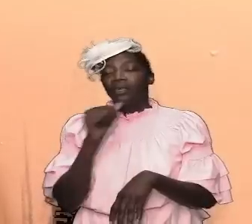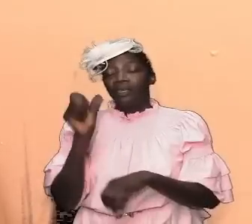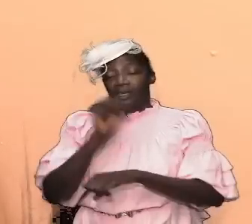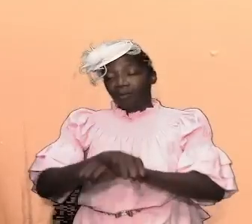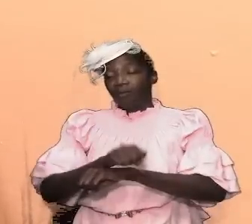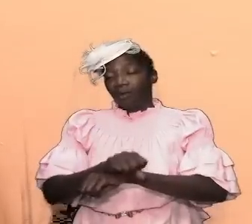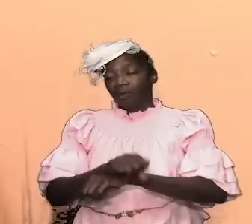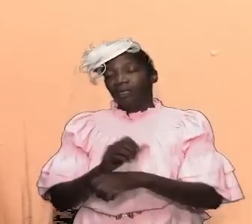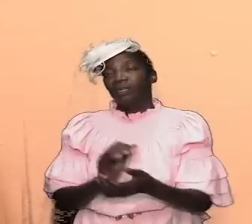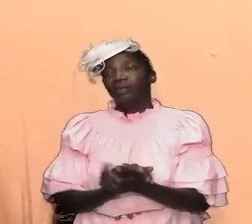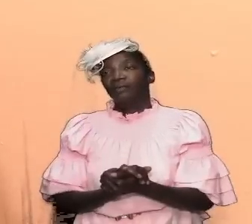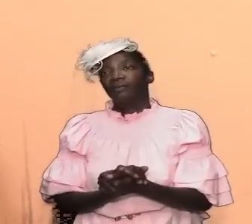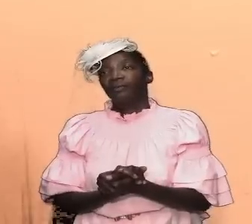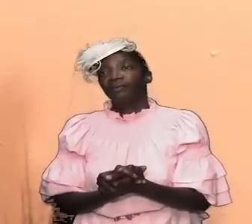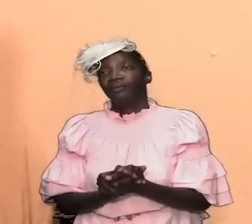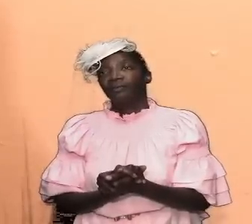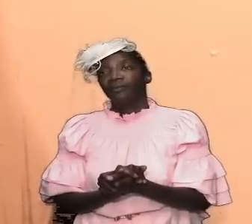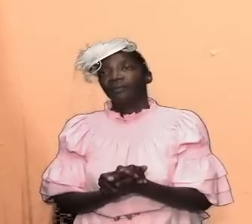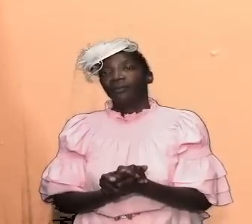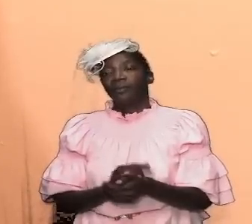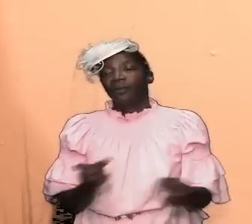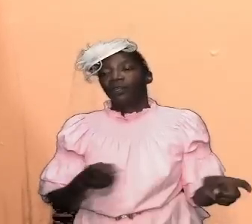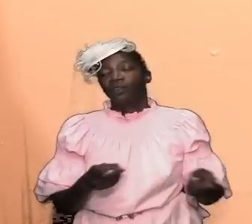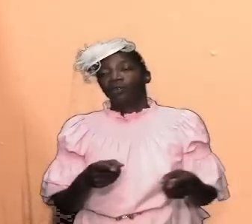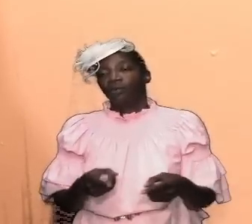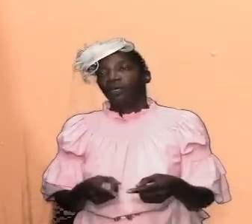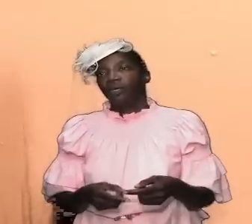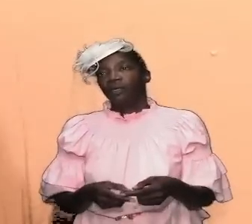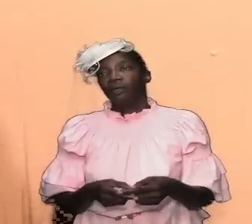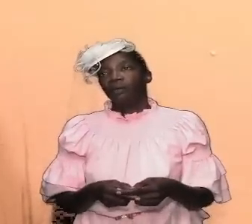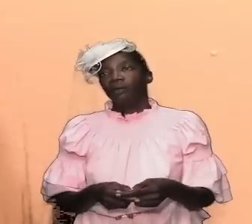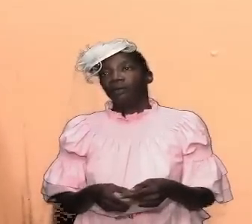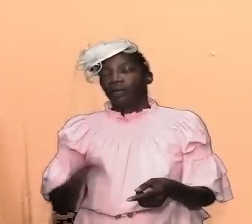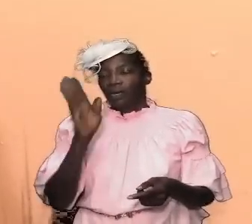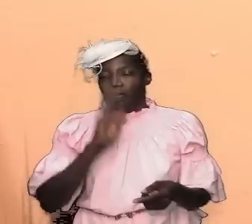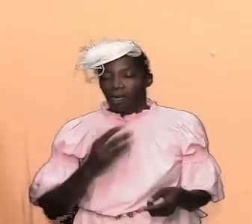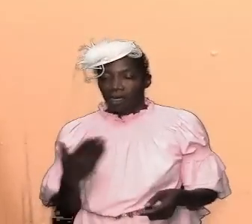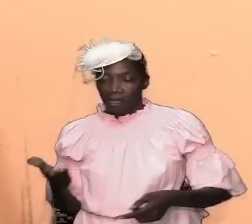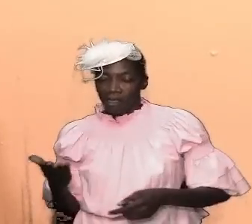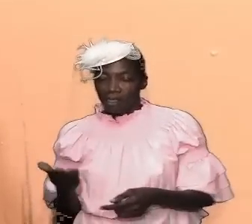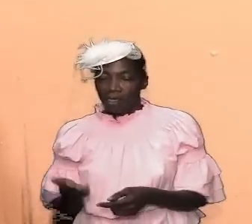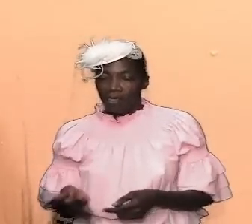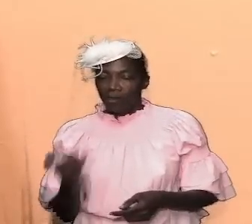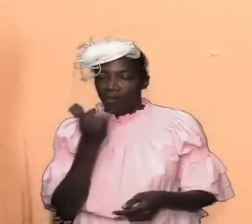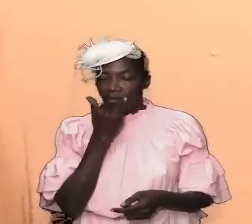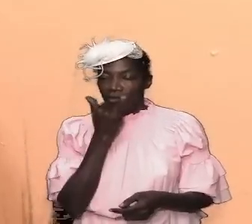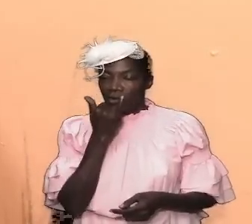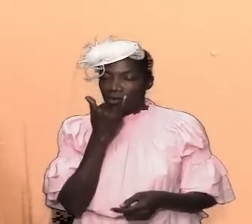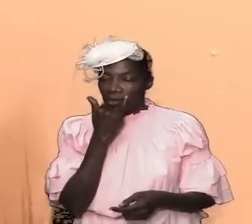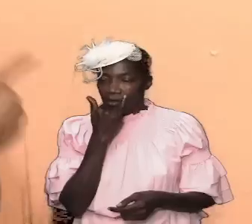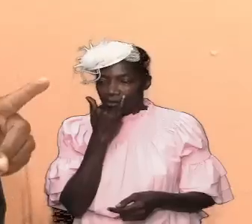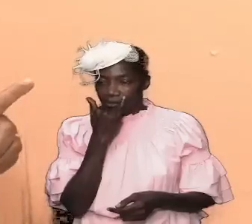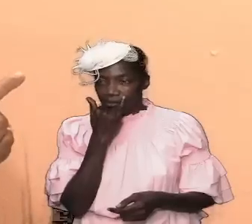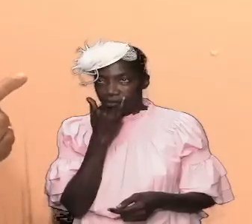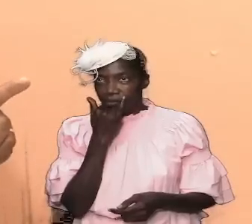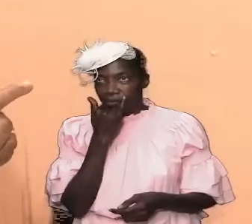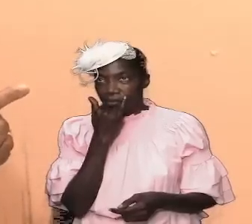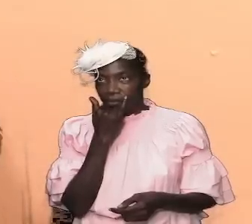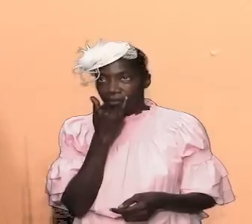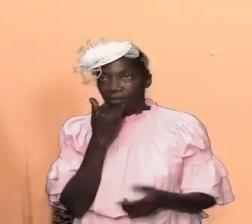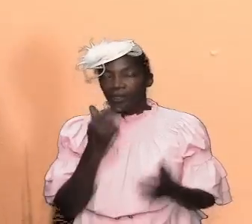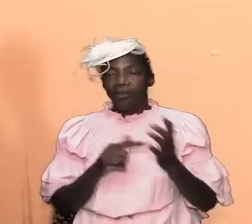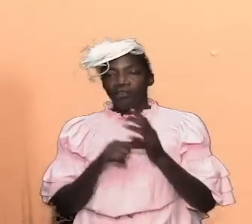we have been treating the thing mediocre and this will enlighten all of our eyes